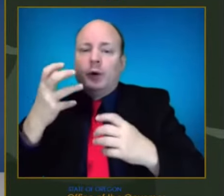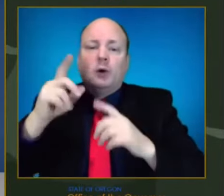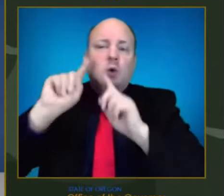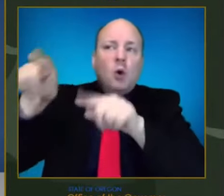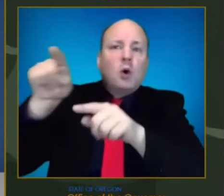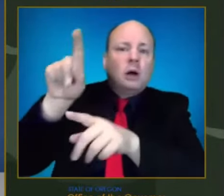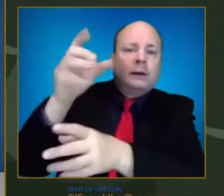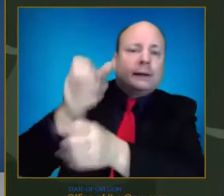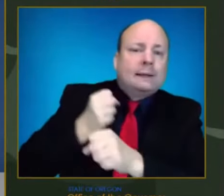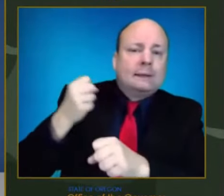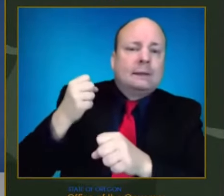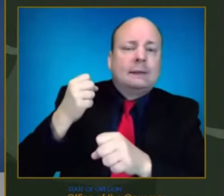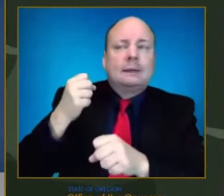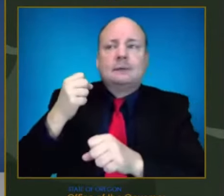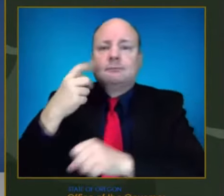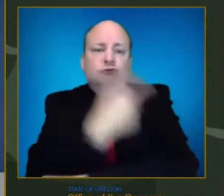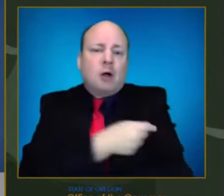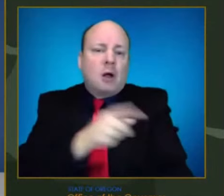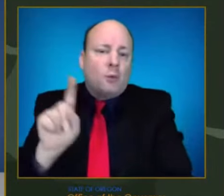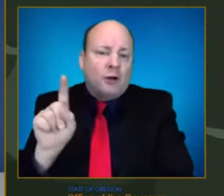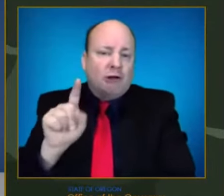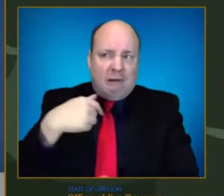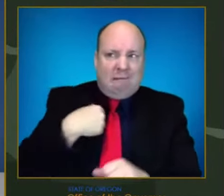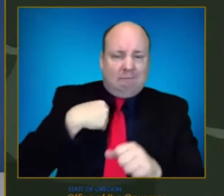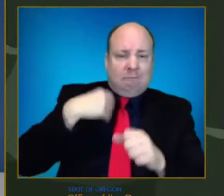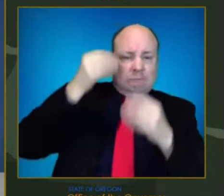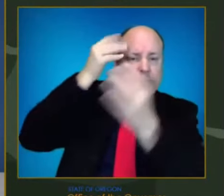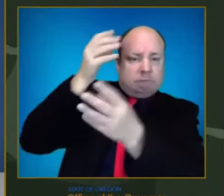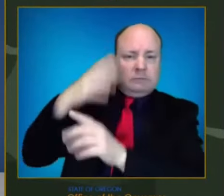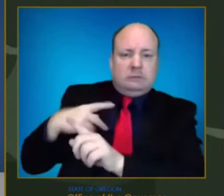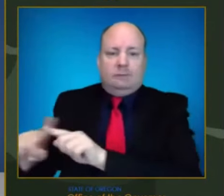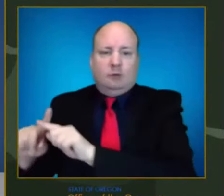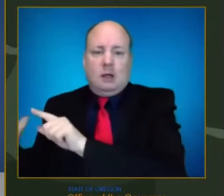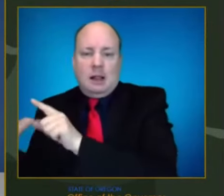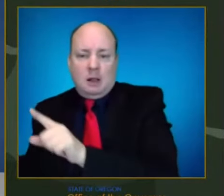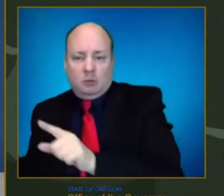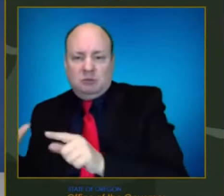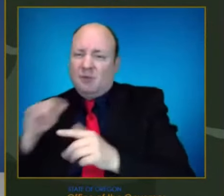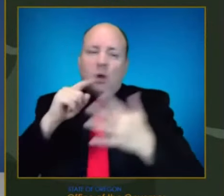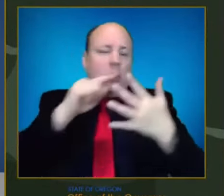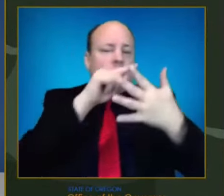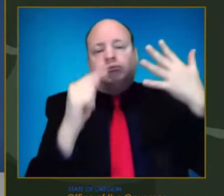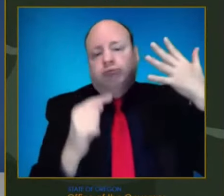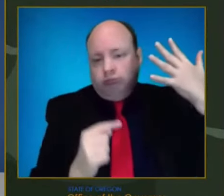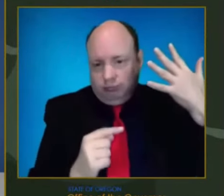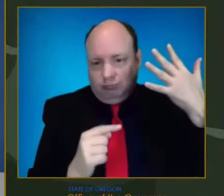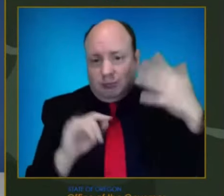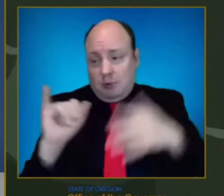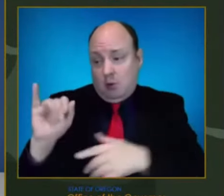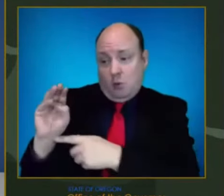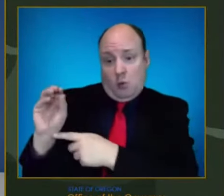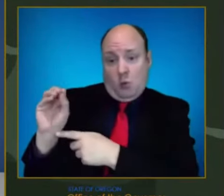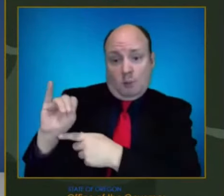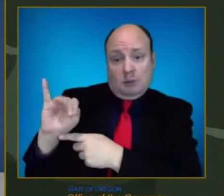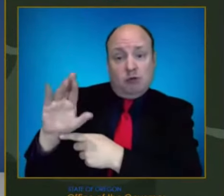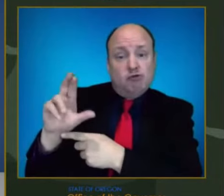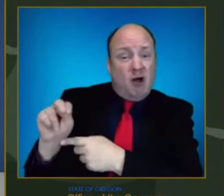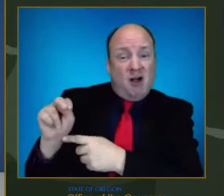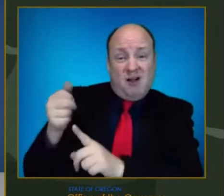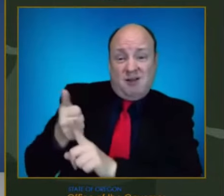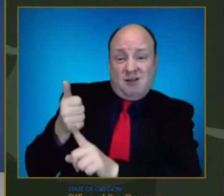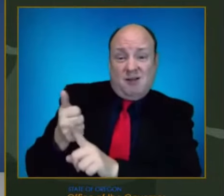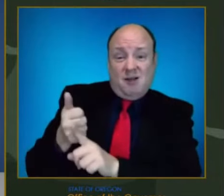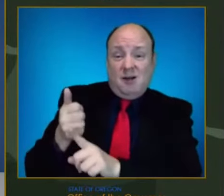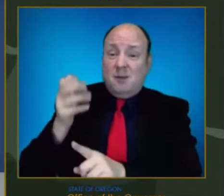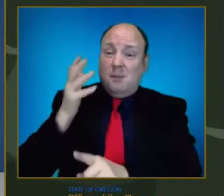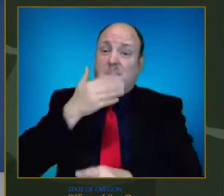health officials take won't stop Omicron alone. Ultimately, the number of lives we save comes to the choices each one of us make. As